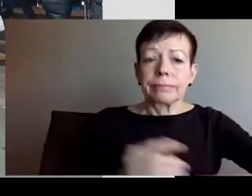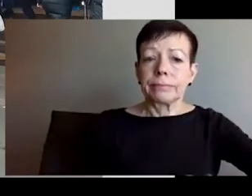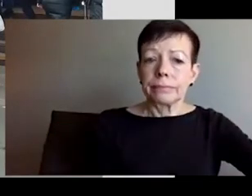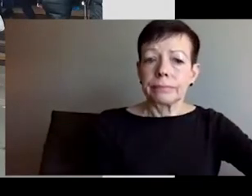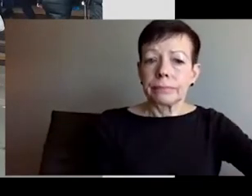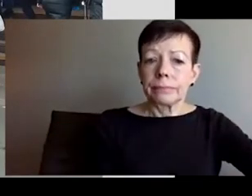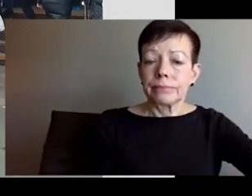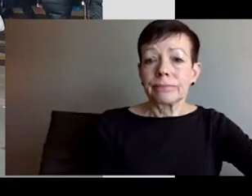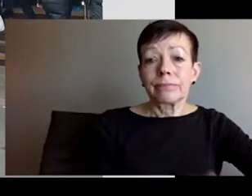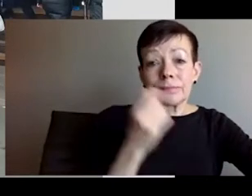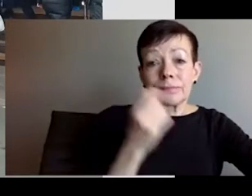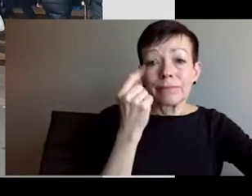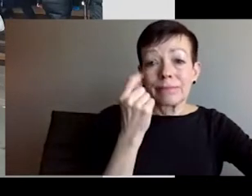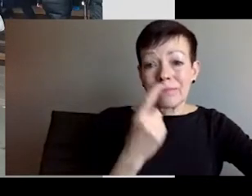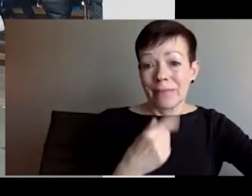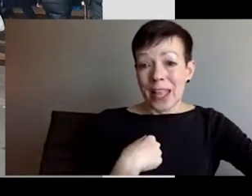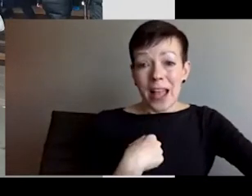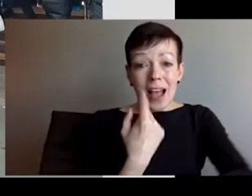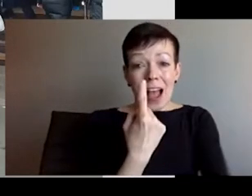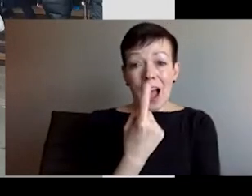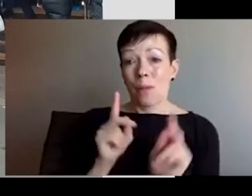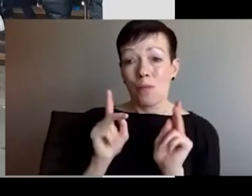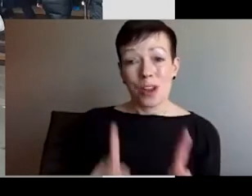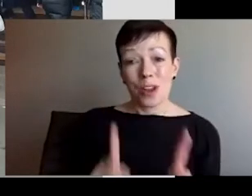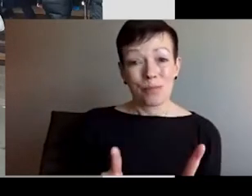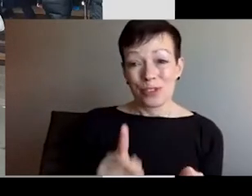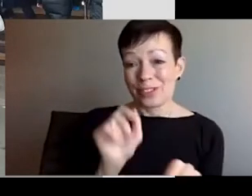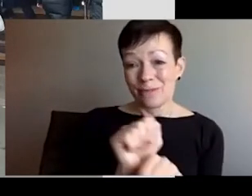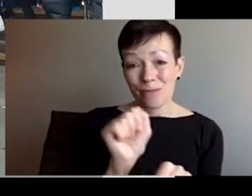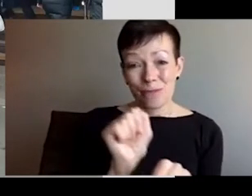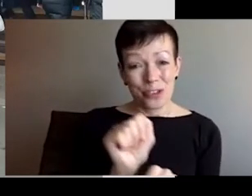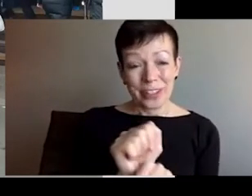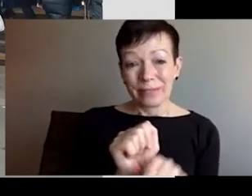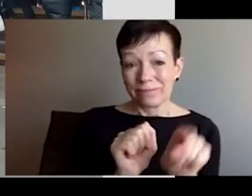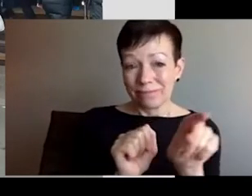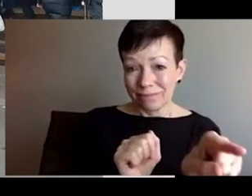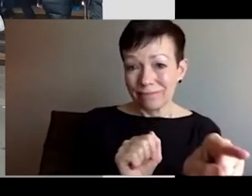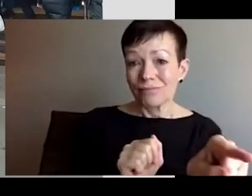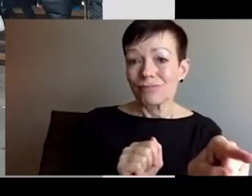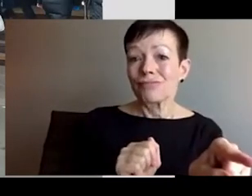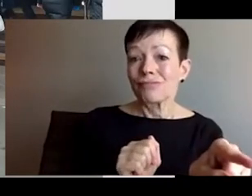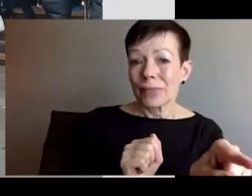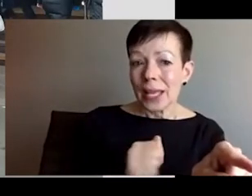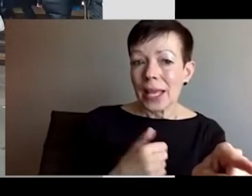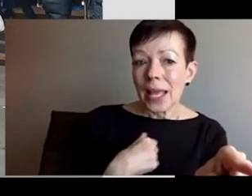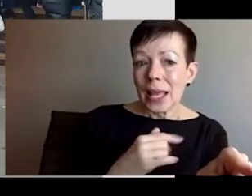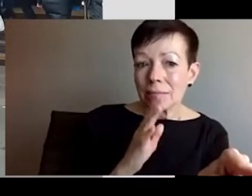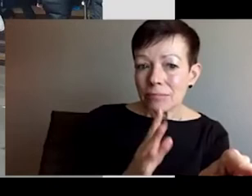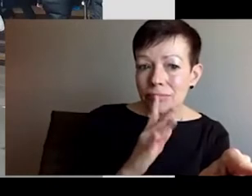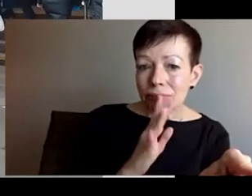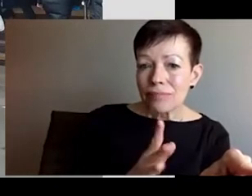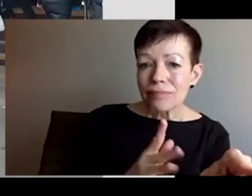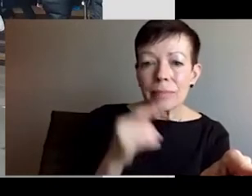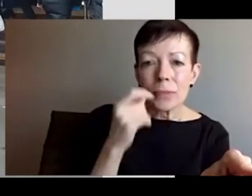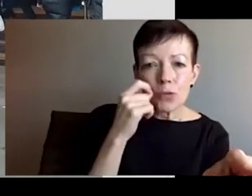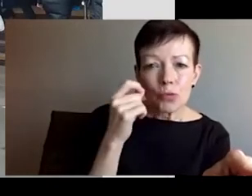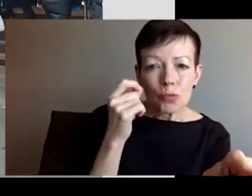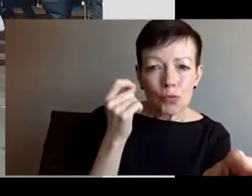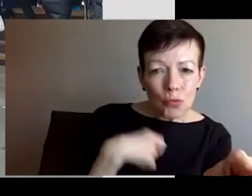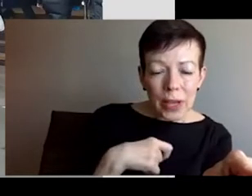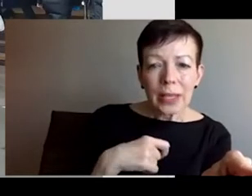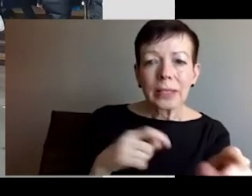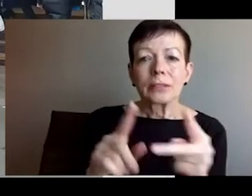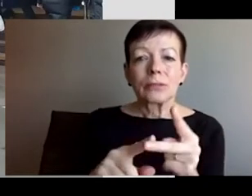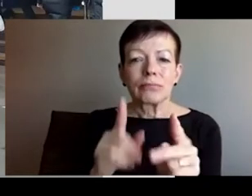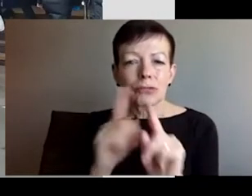an evacuation train in Poland instead of waiting in a crowded underground tunnel for five or six hours without getting out of line so that they don't lose